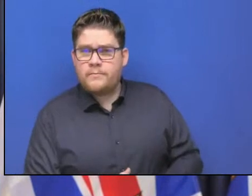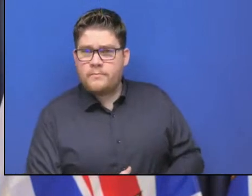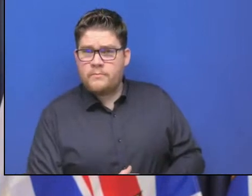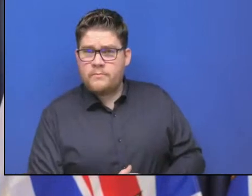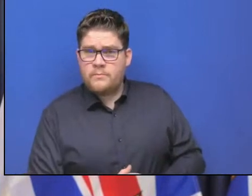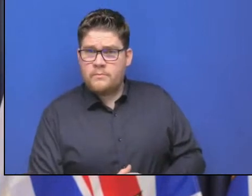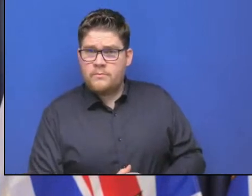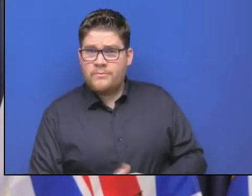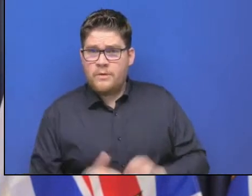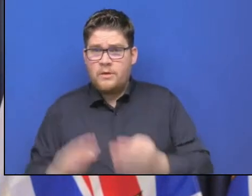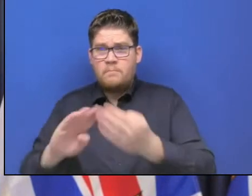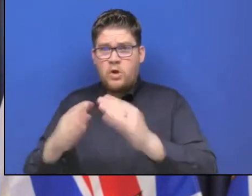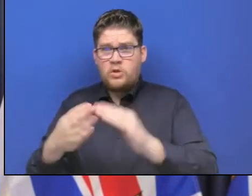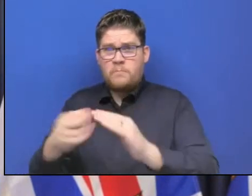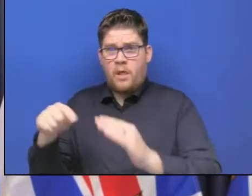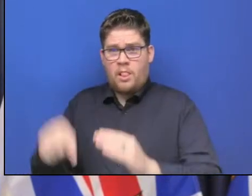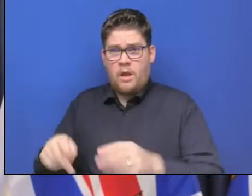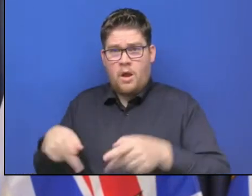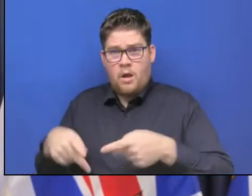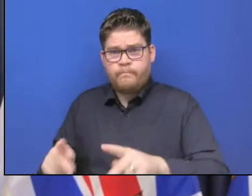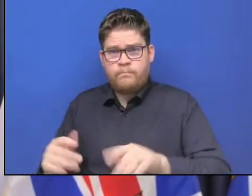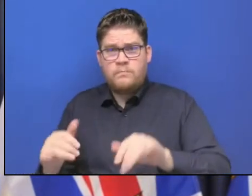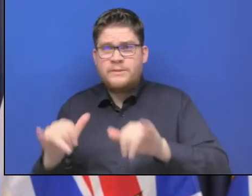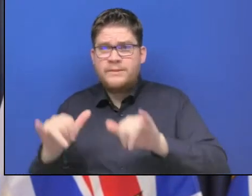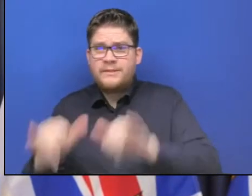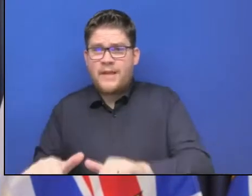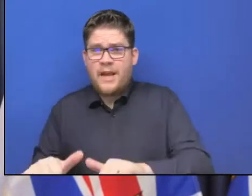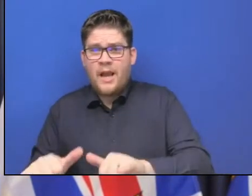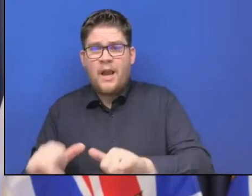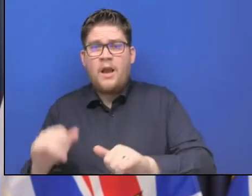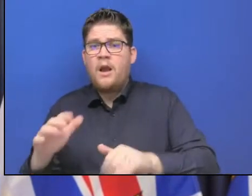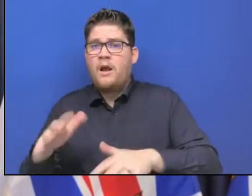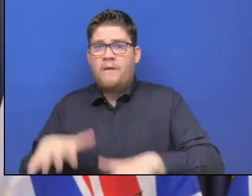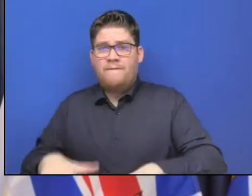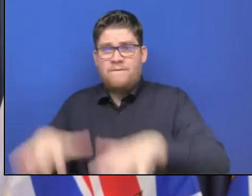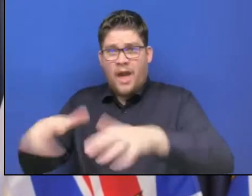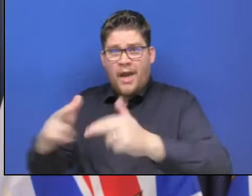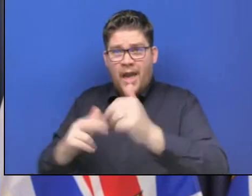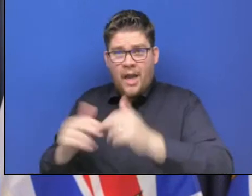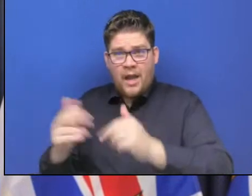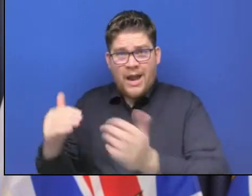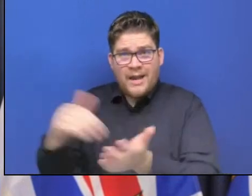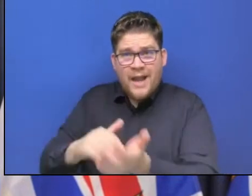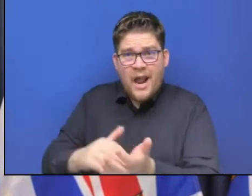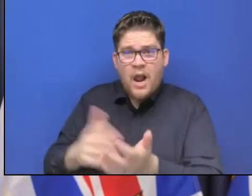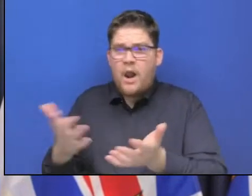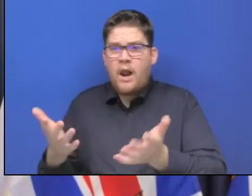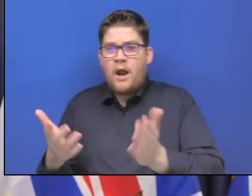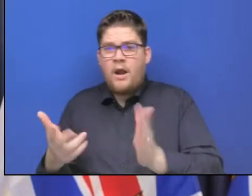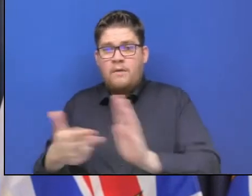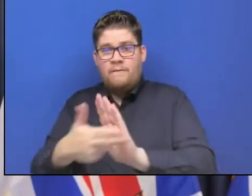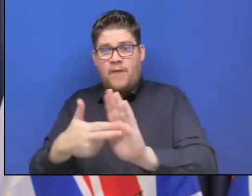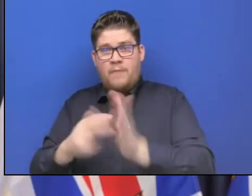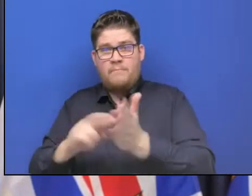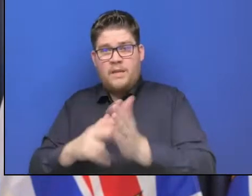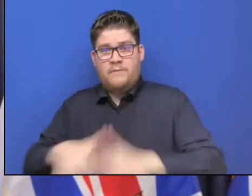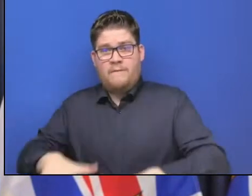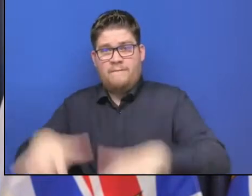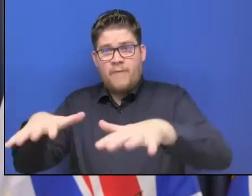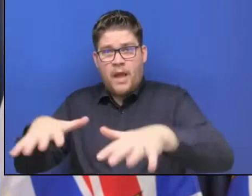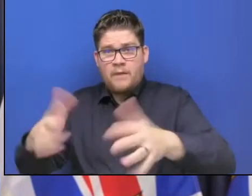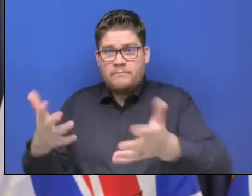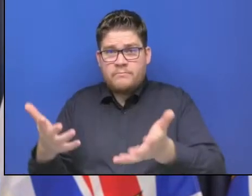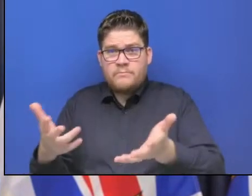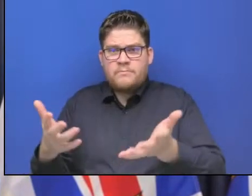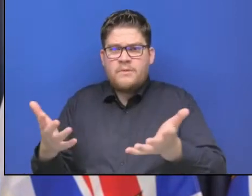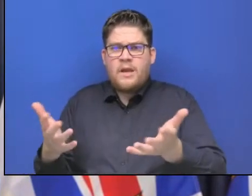is allowing them to stay or develop their properties? If there is no insurance, no coverage at all?